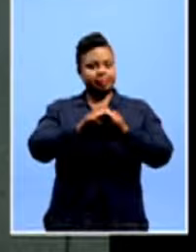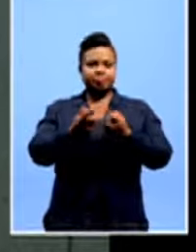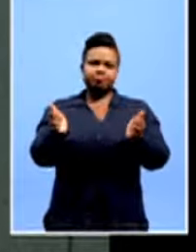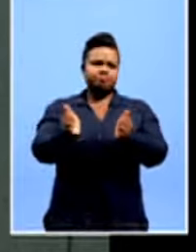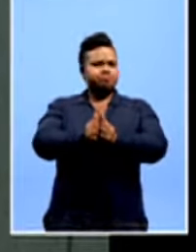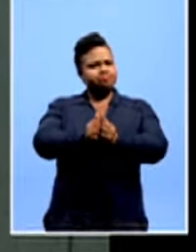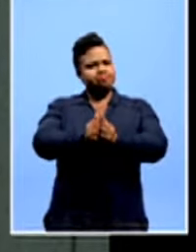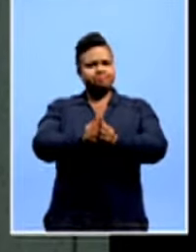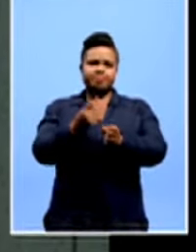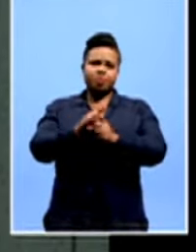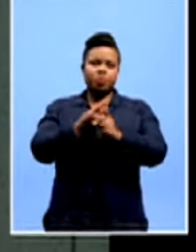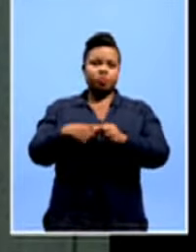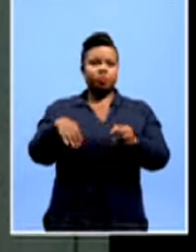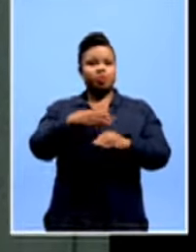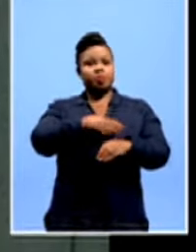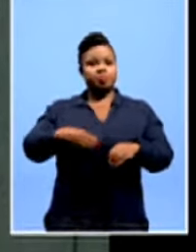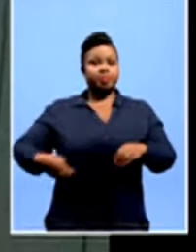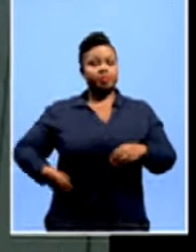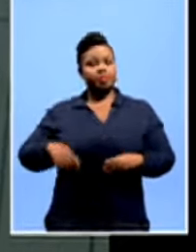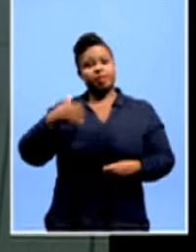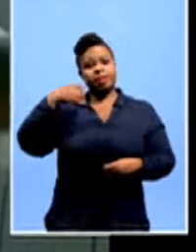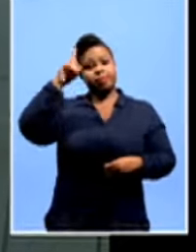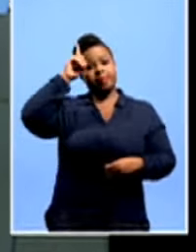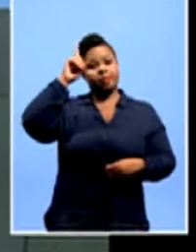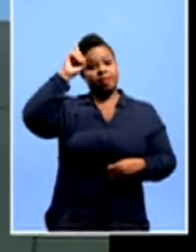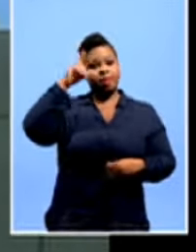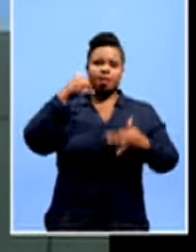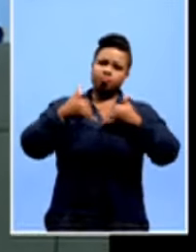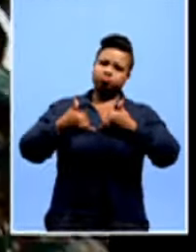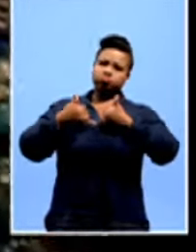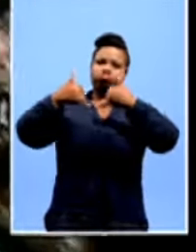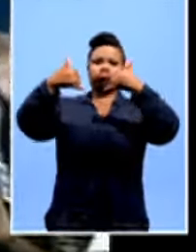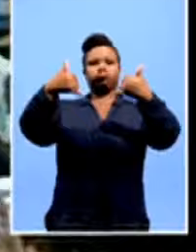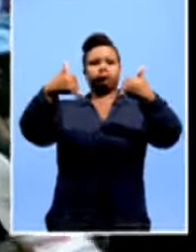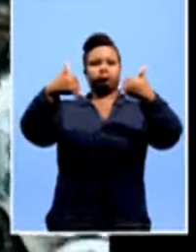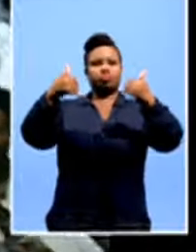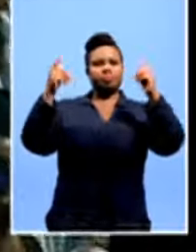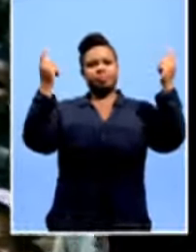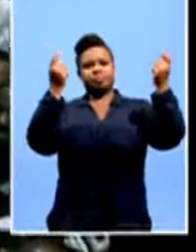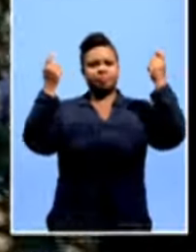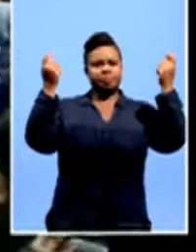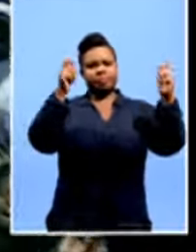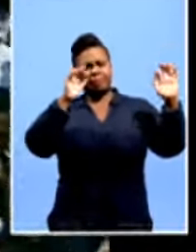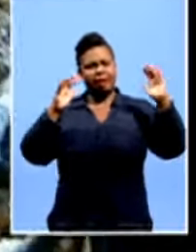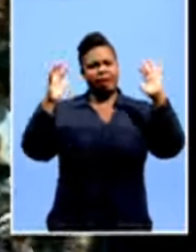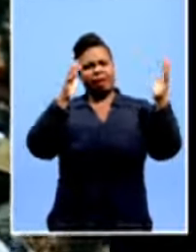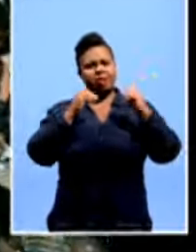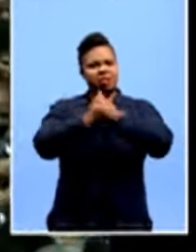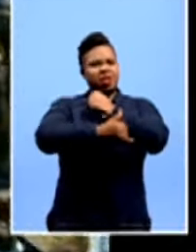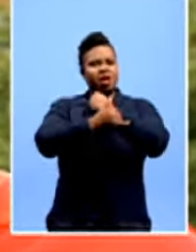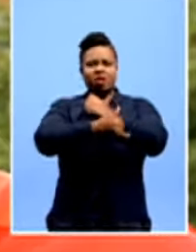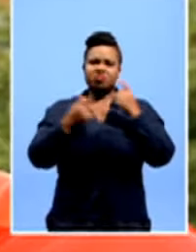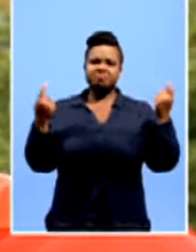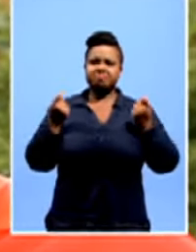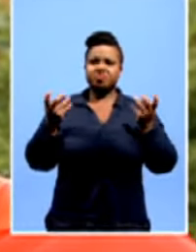stood alongside former president Nelson Mandela when they lifted the trophy, and it was celebrated throughout the country.